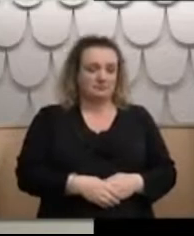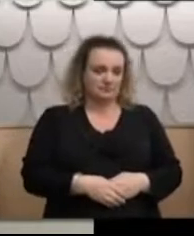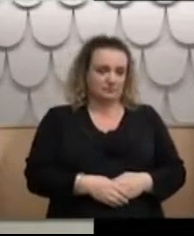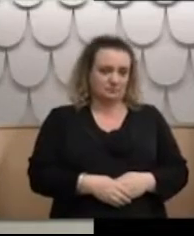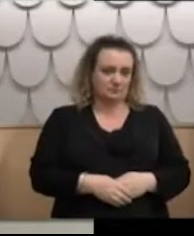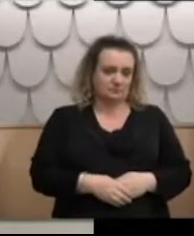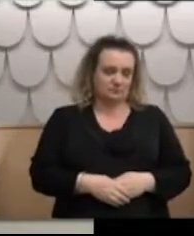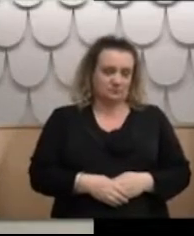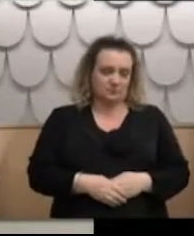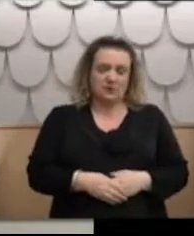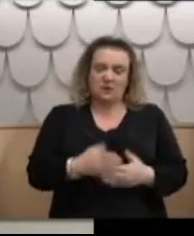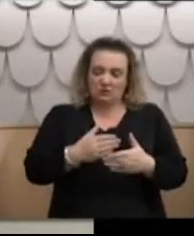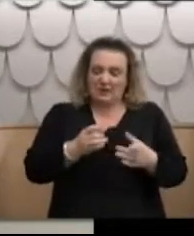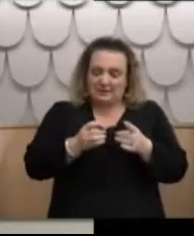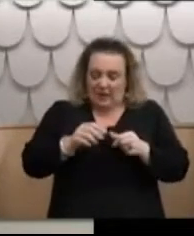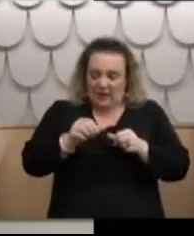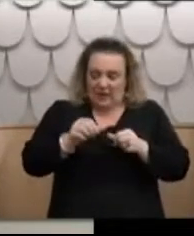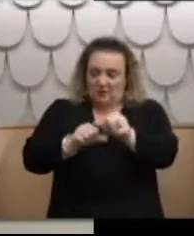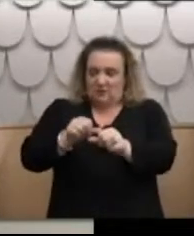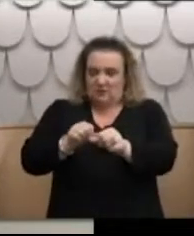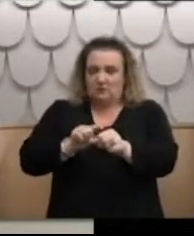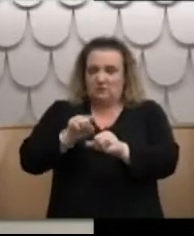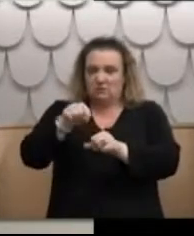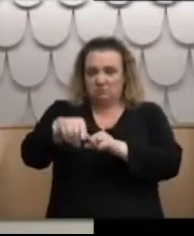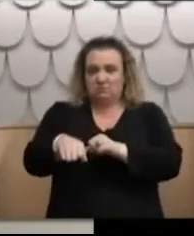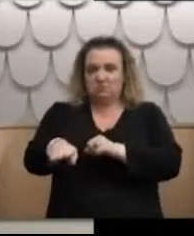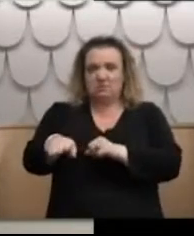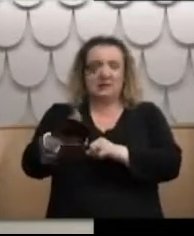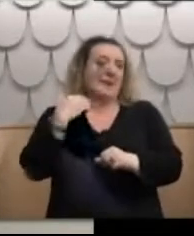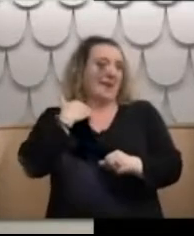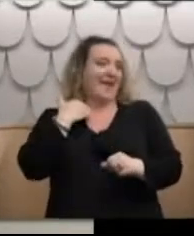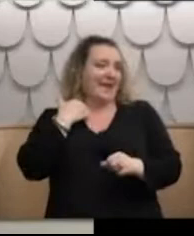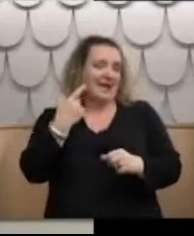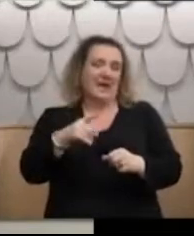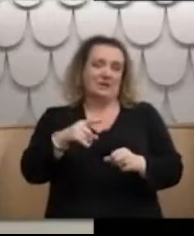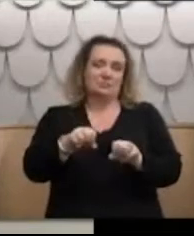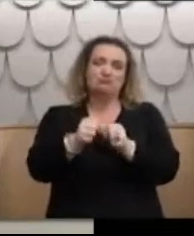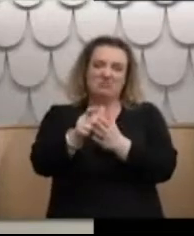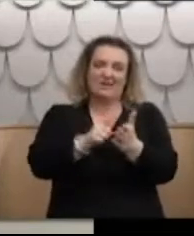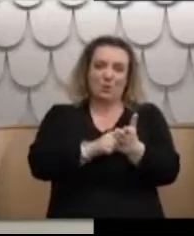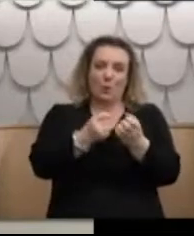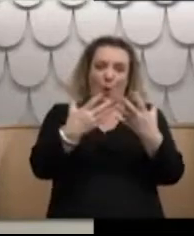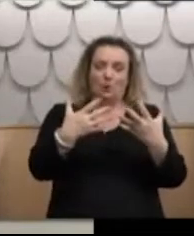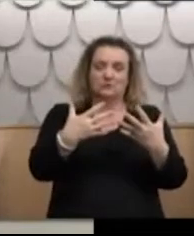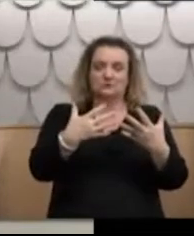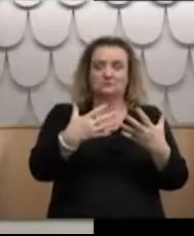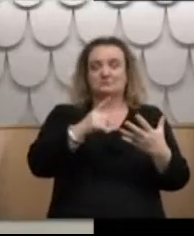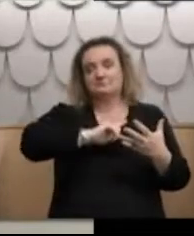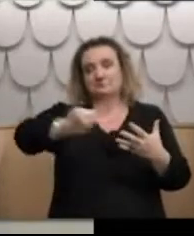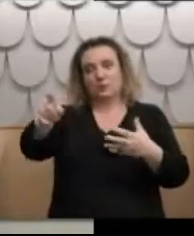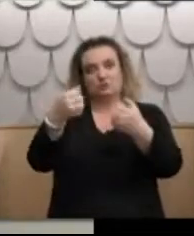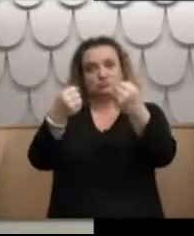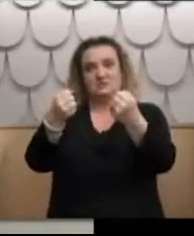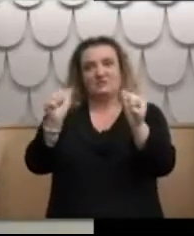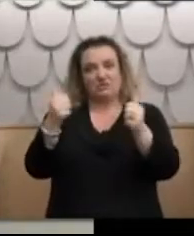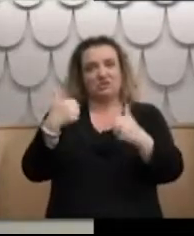This was the start of me turning to crime and to gangs for security. then being locked up in prison. I